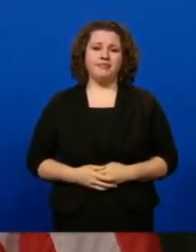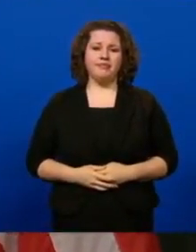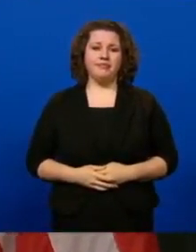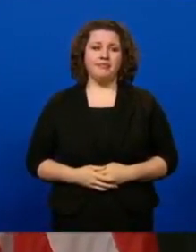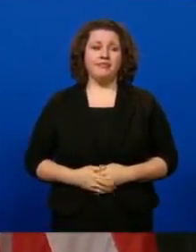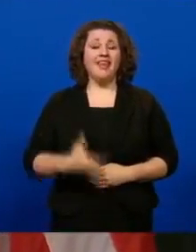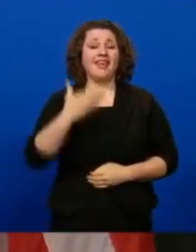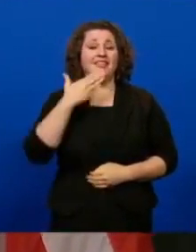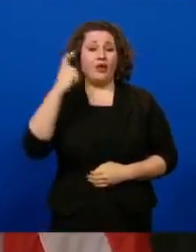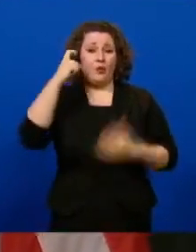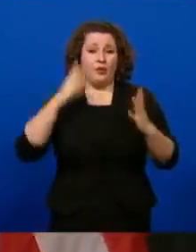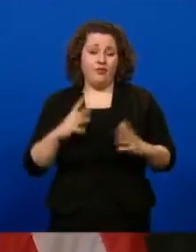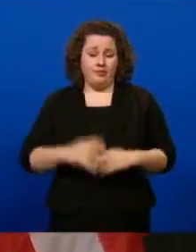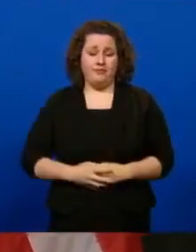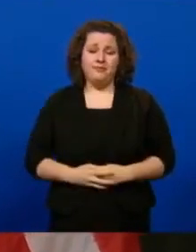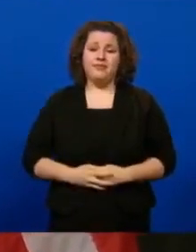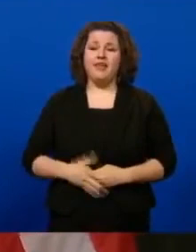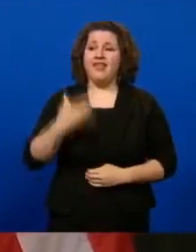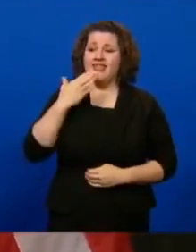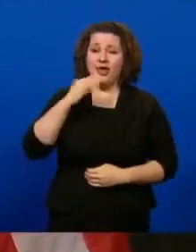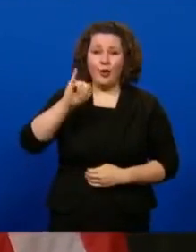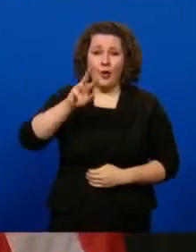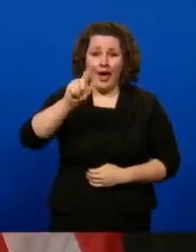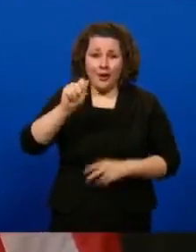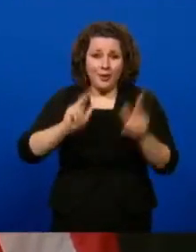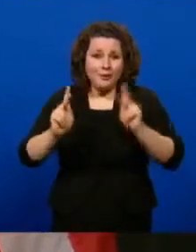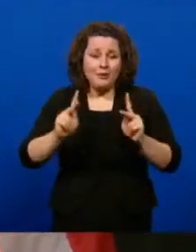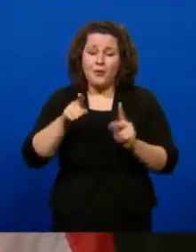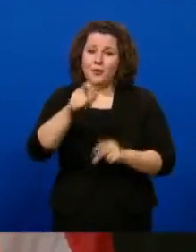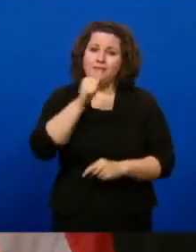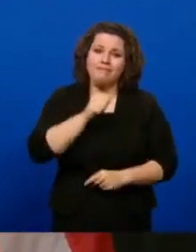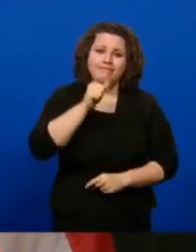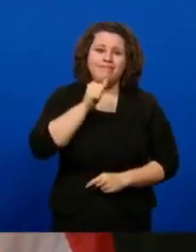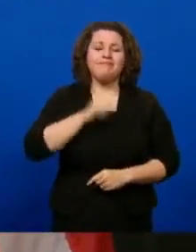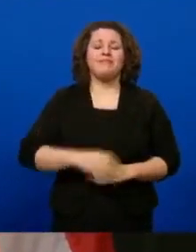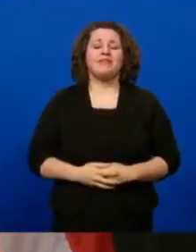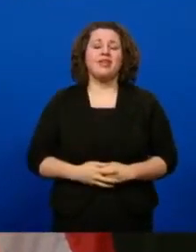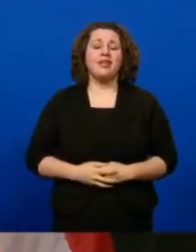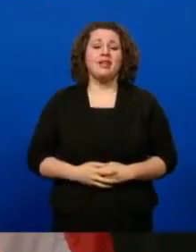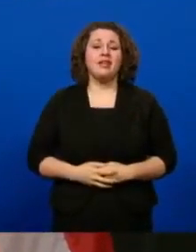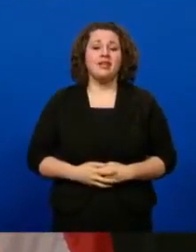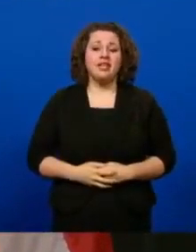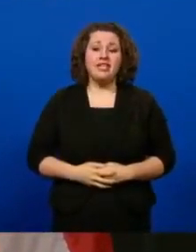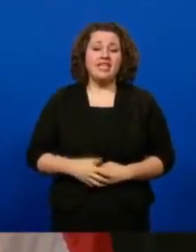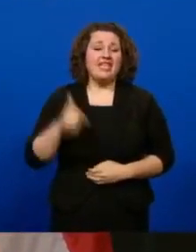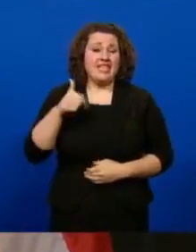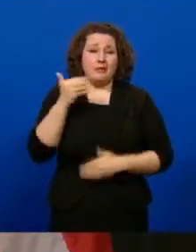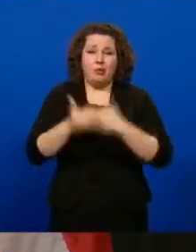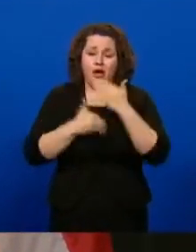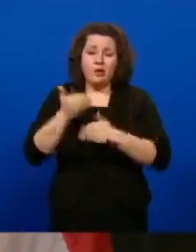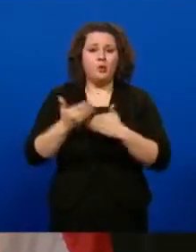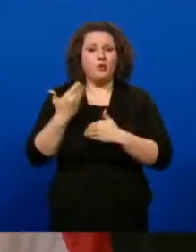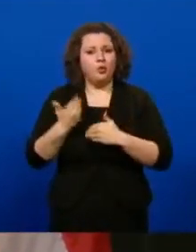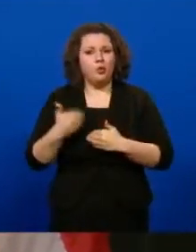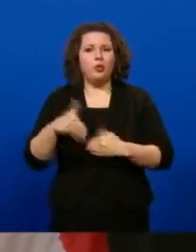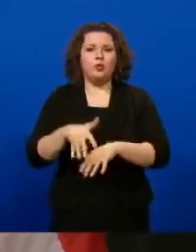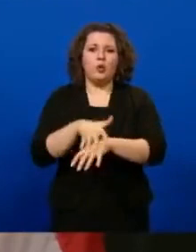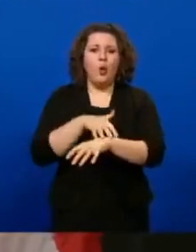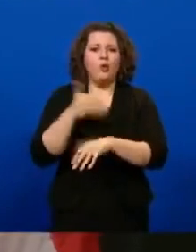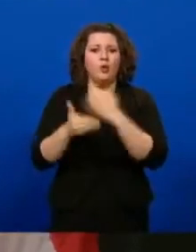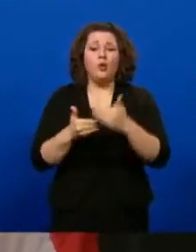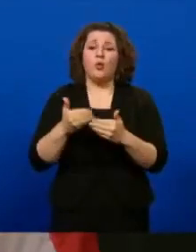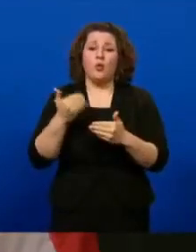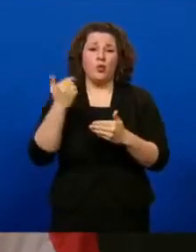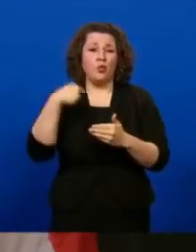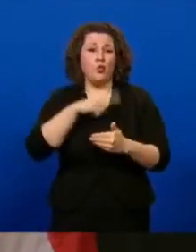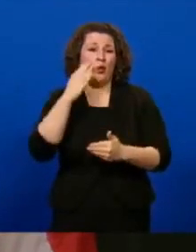Thank you, Governor. And thank you, Iowans, for your patience. As we move through this process, which we know everyone